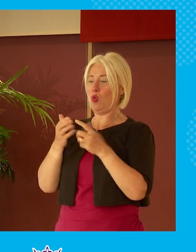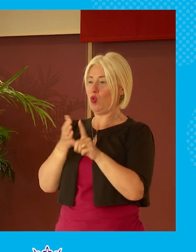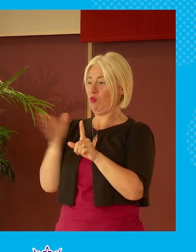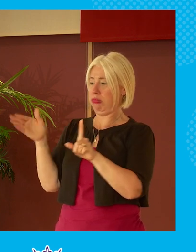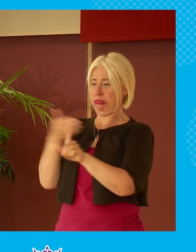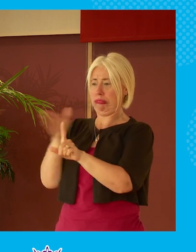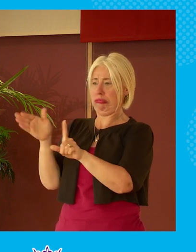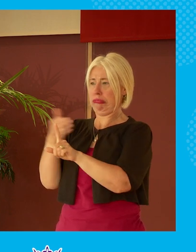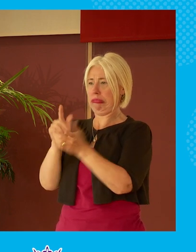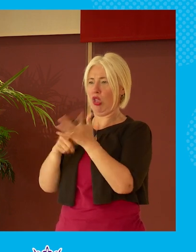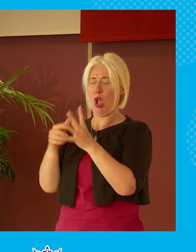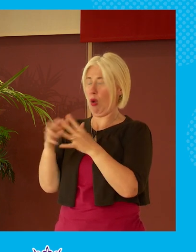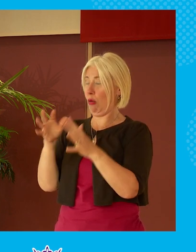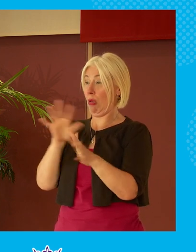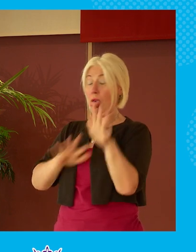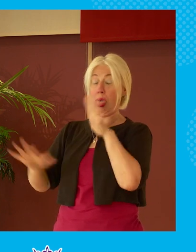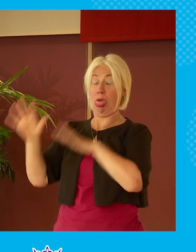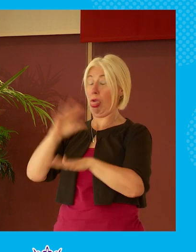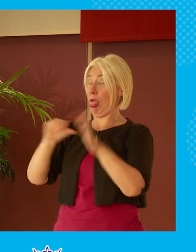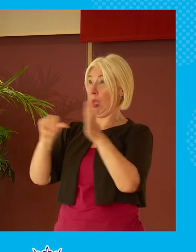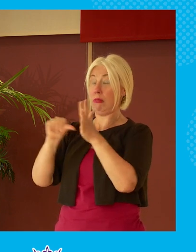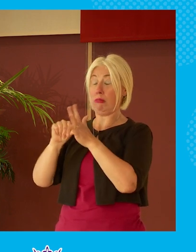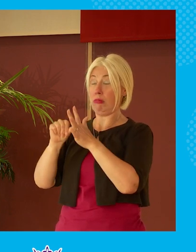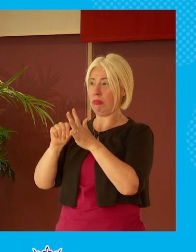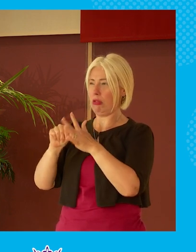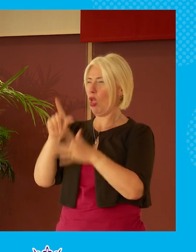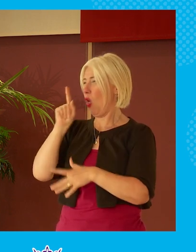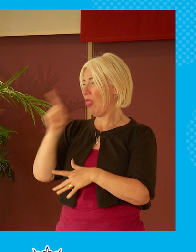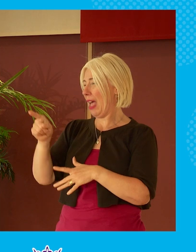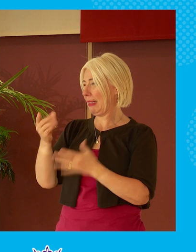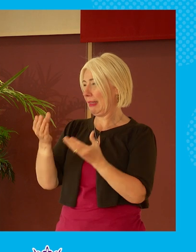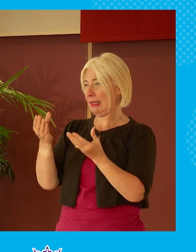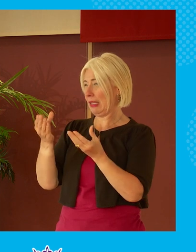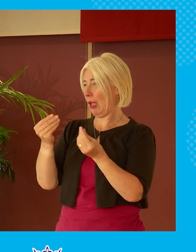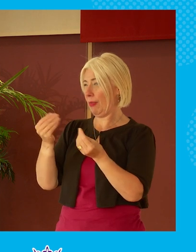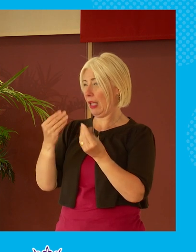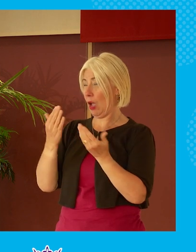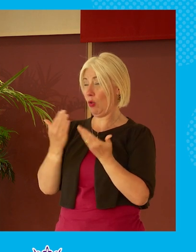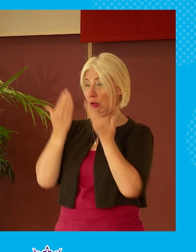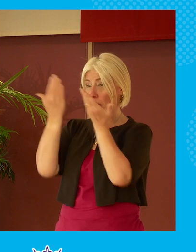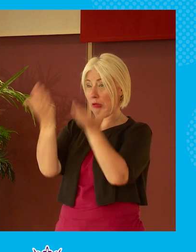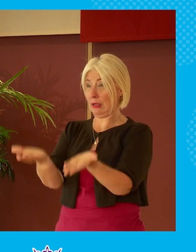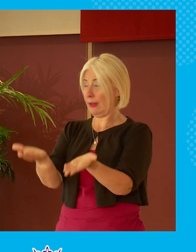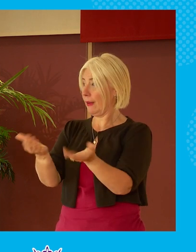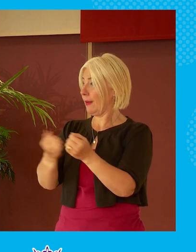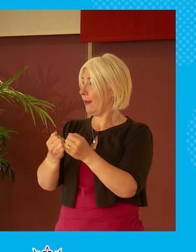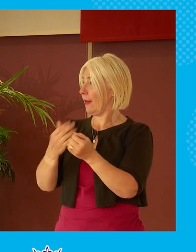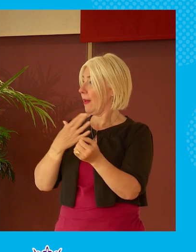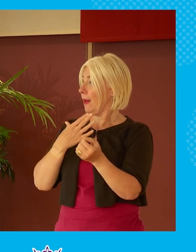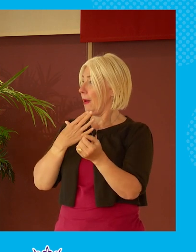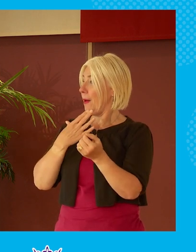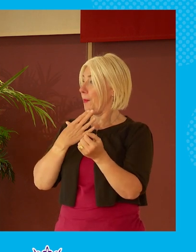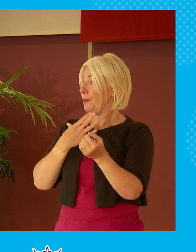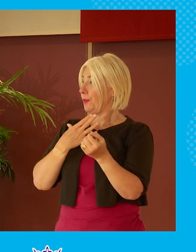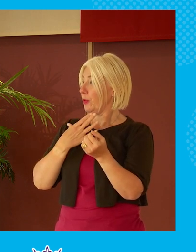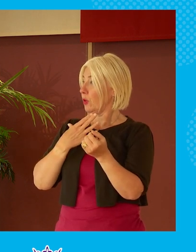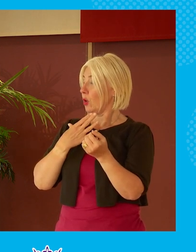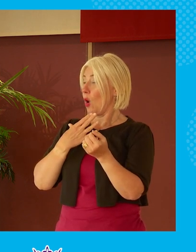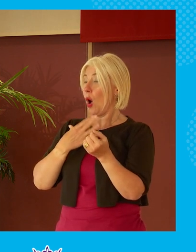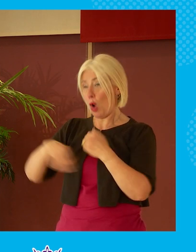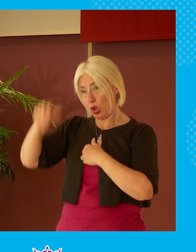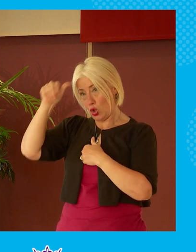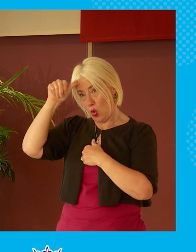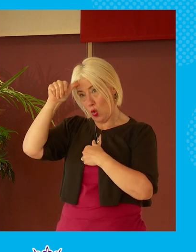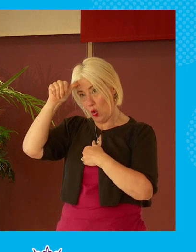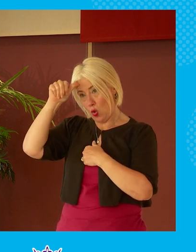difficult so i think that that is something i just want to lay my play my plane on there i just want to know i usually want to know